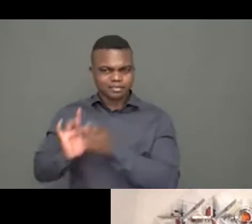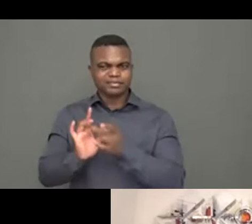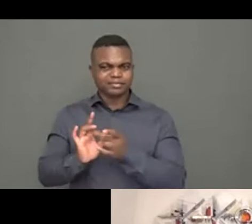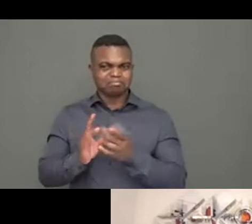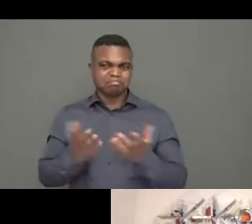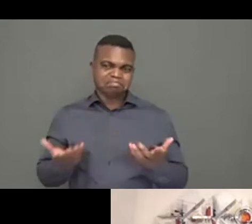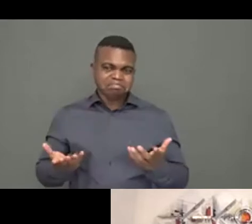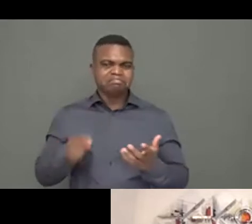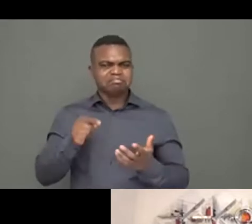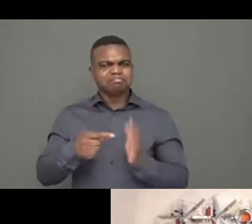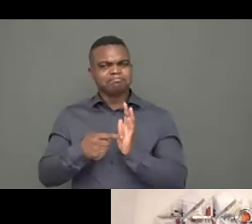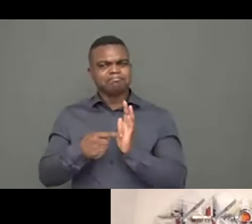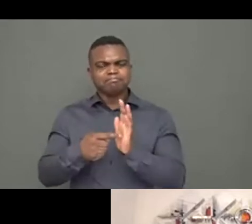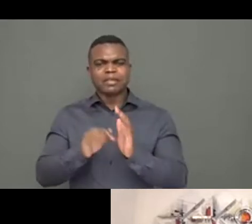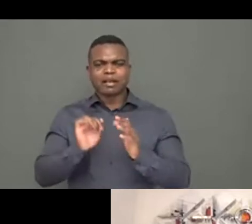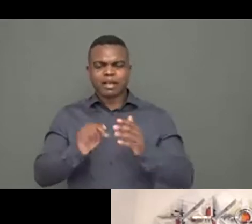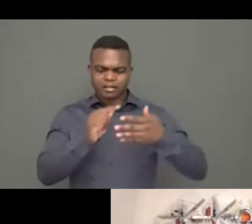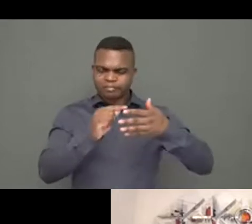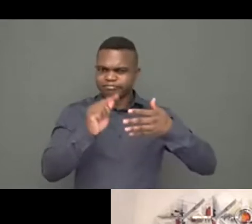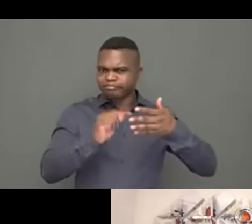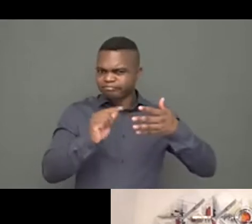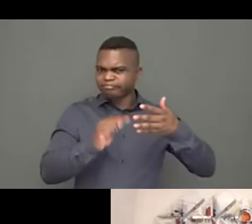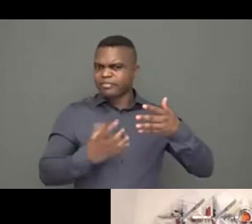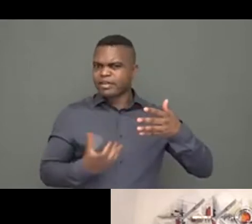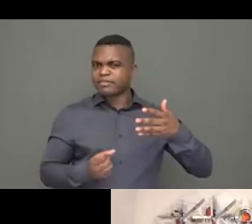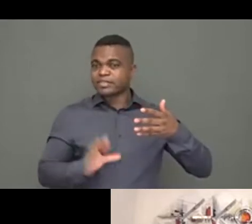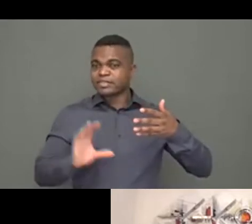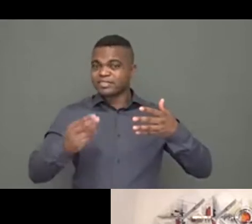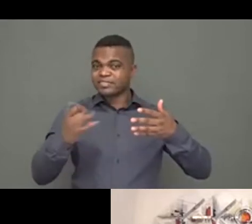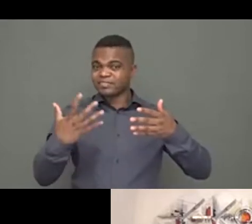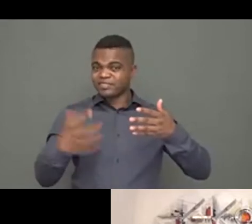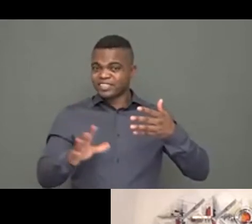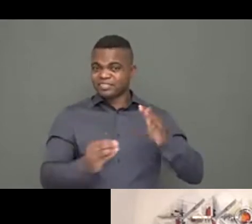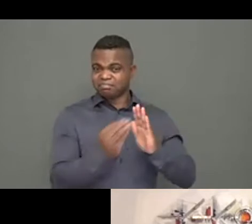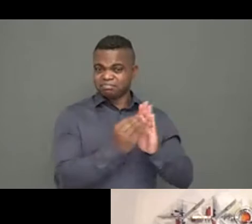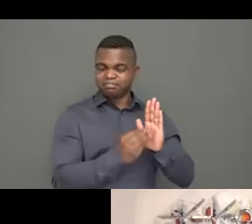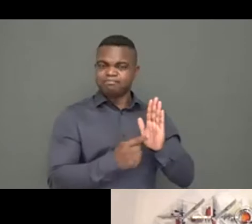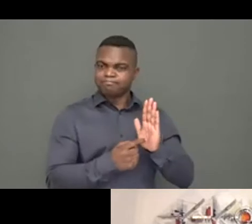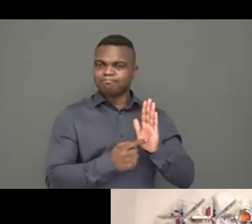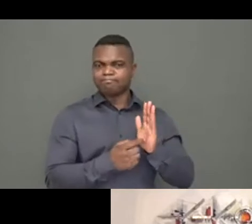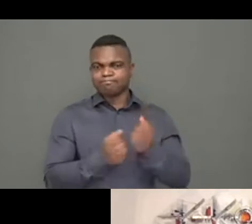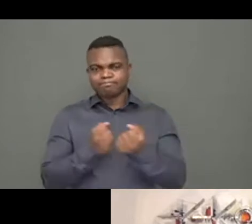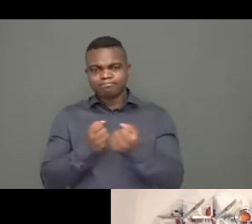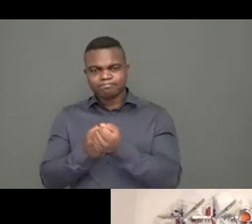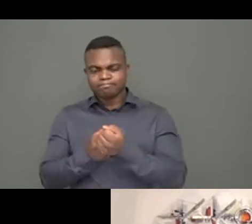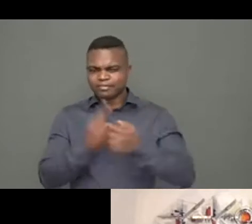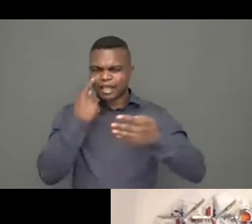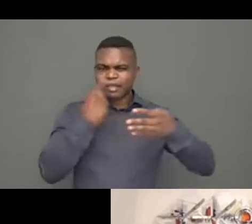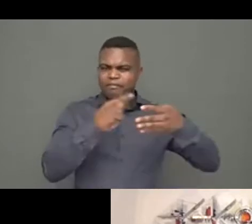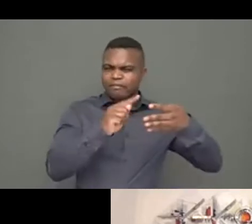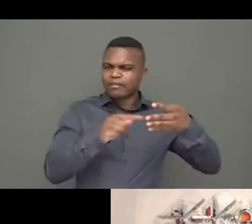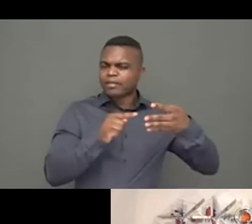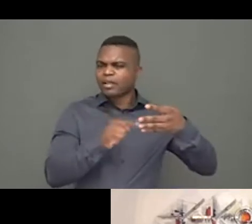to assess the degree to which an organization's work meets the CHS commitment. So the